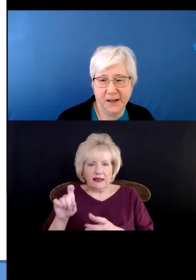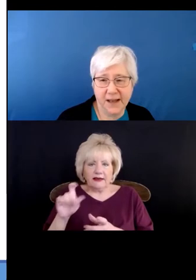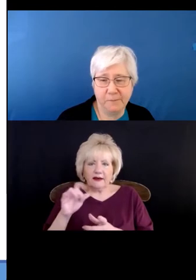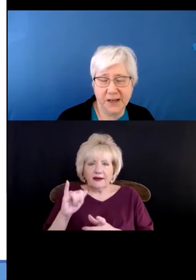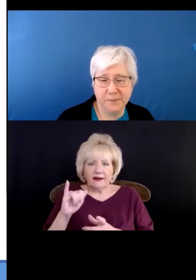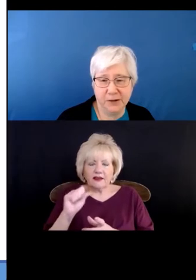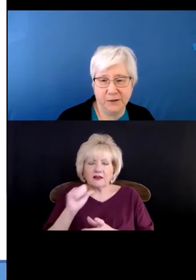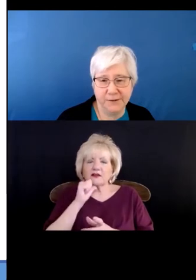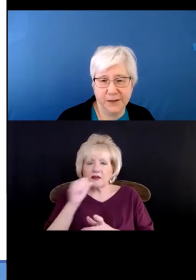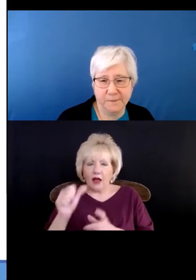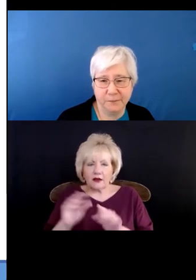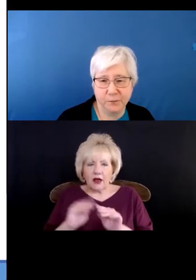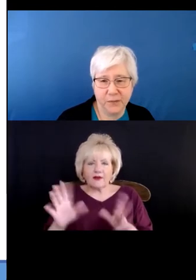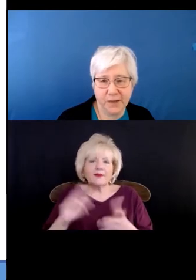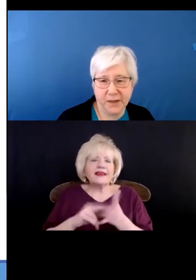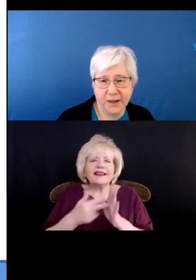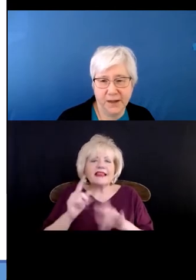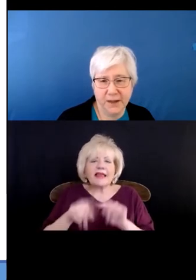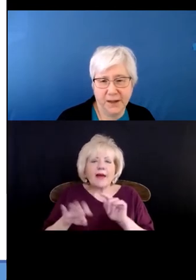Can't be observed.